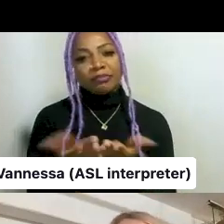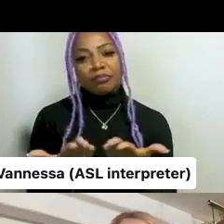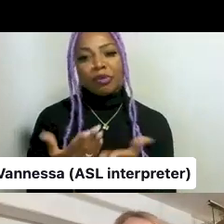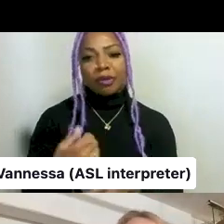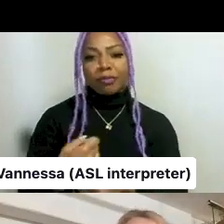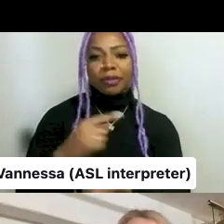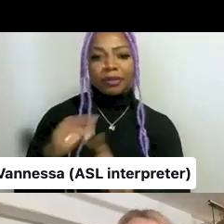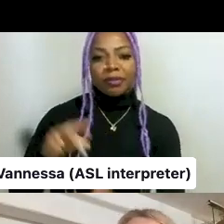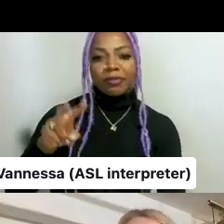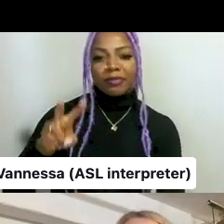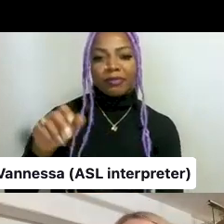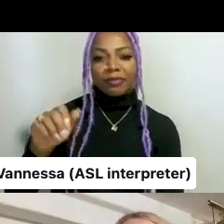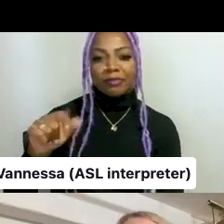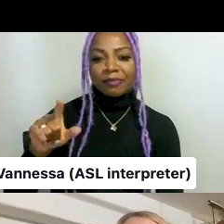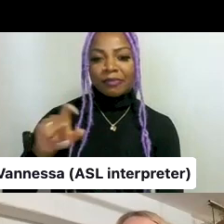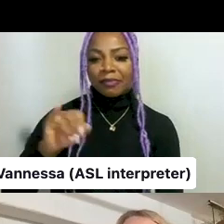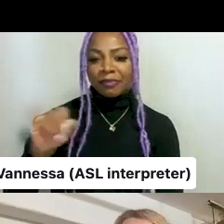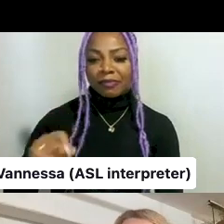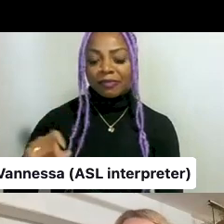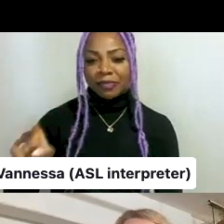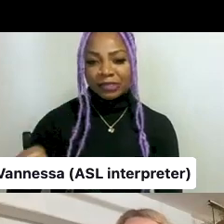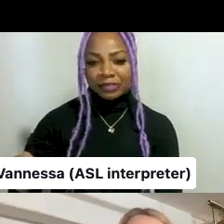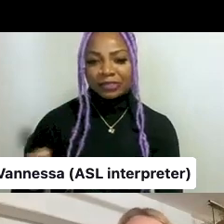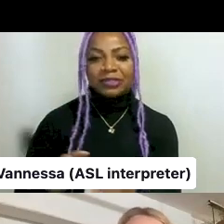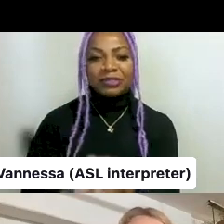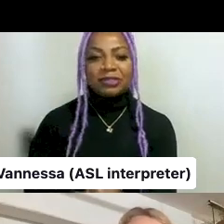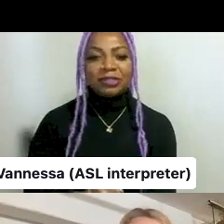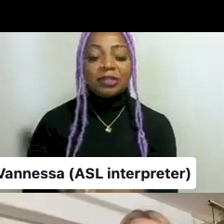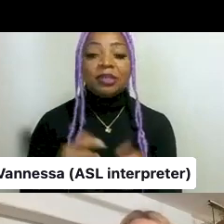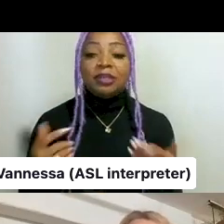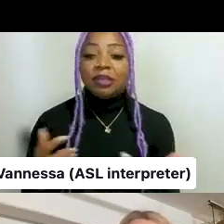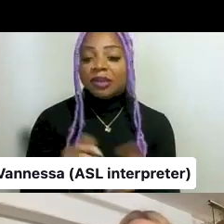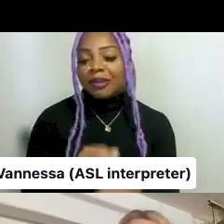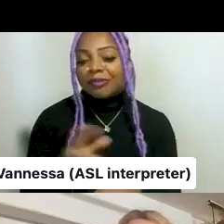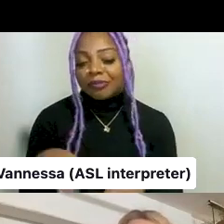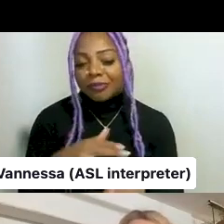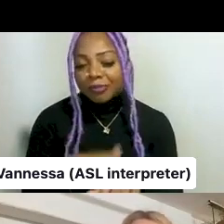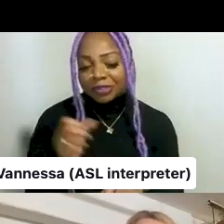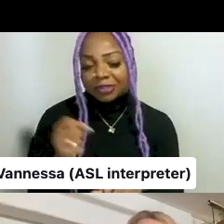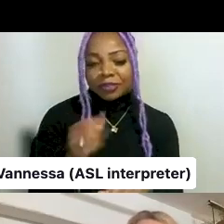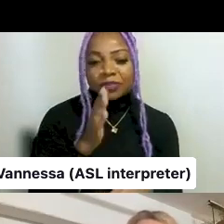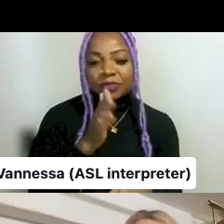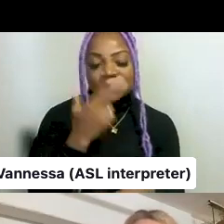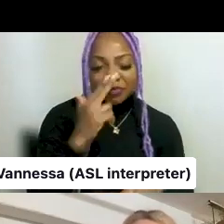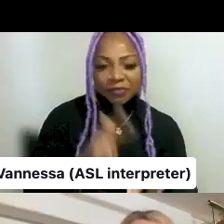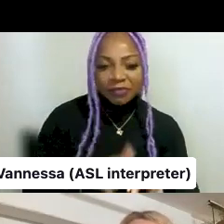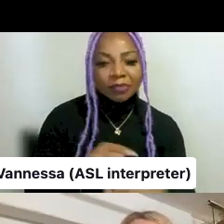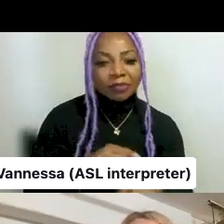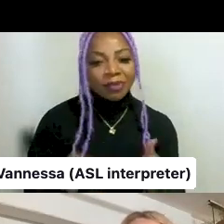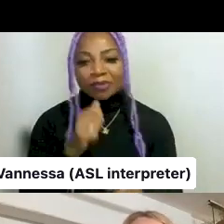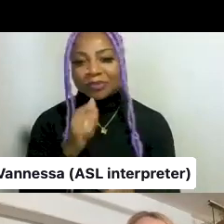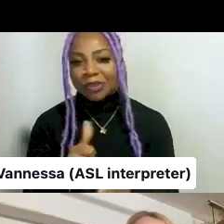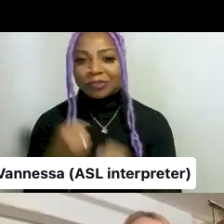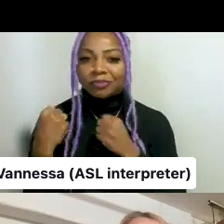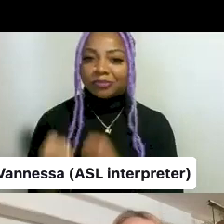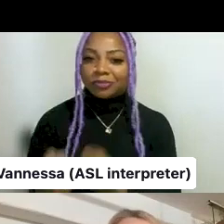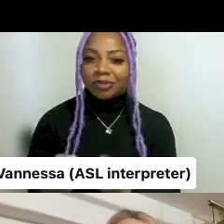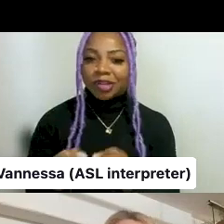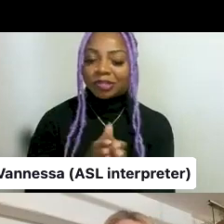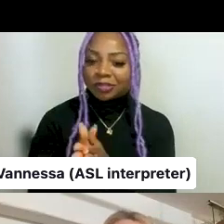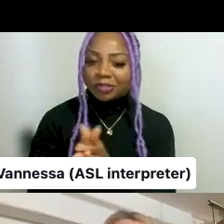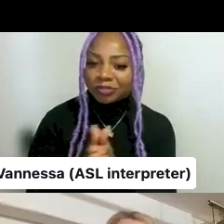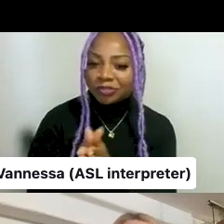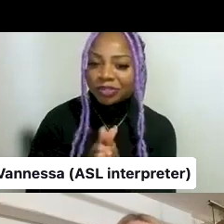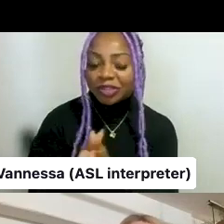done and everybody that we work with, which of course for us would be really fun, but is not as interesting maybe for people who